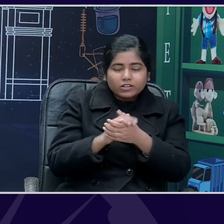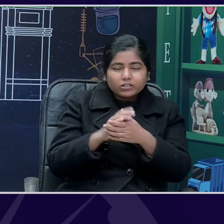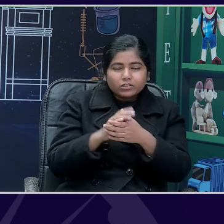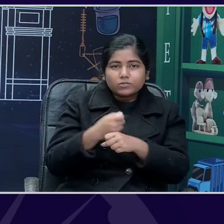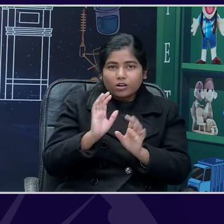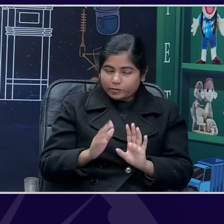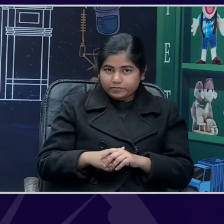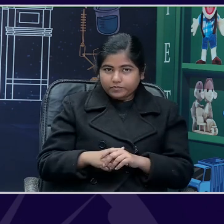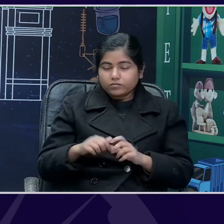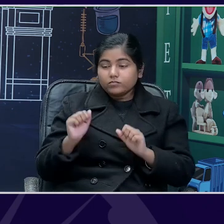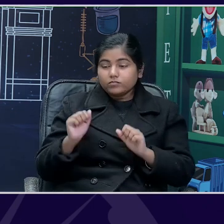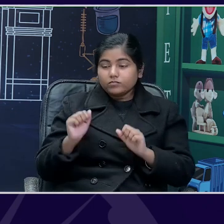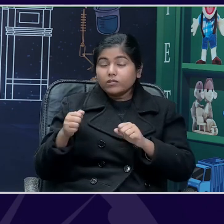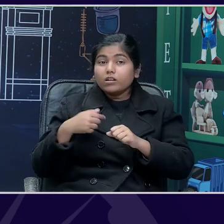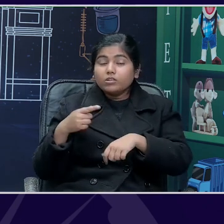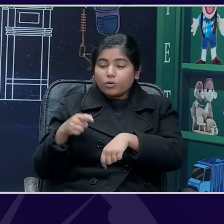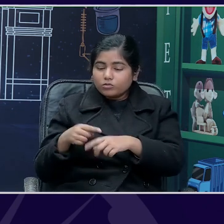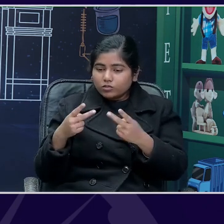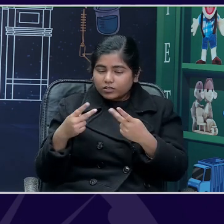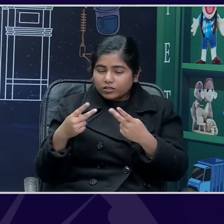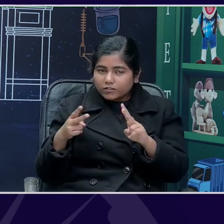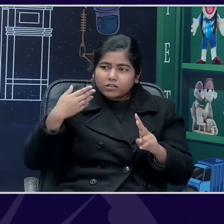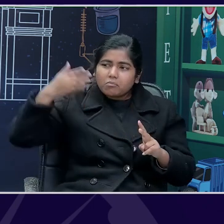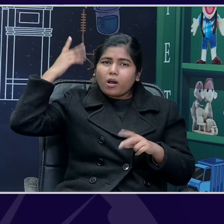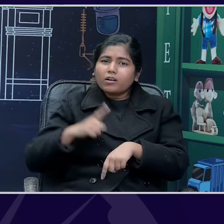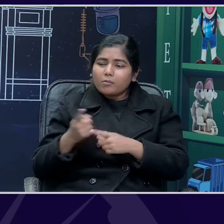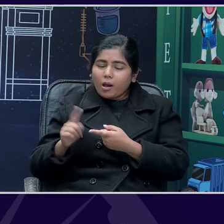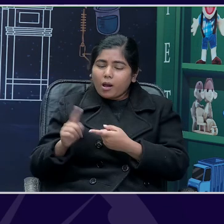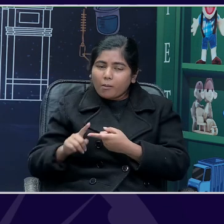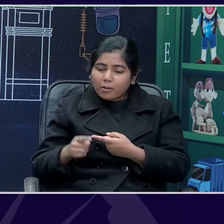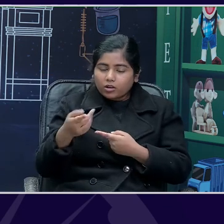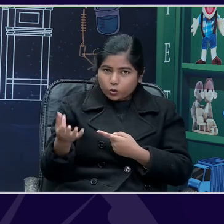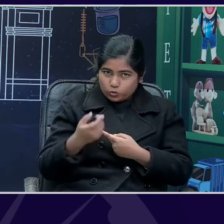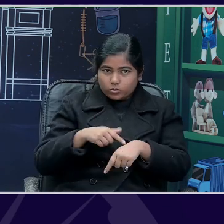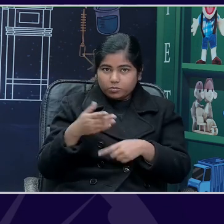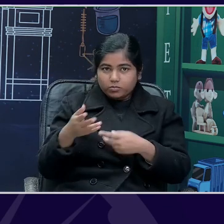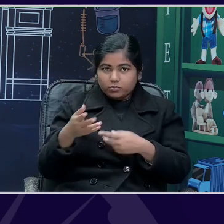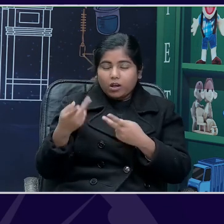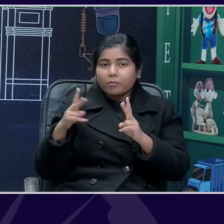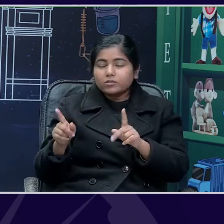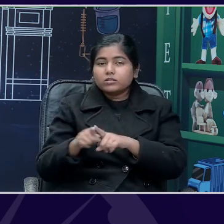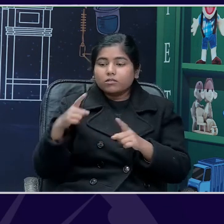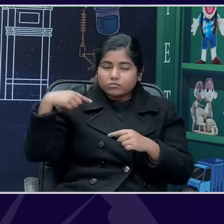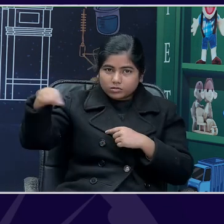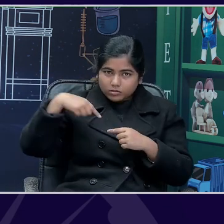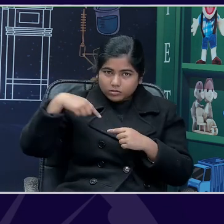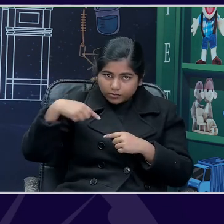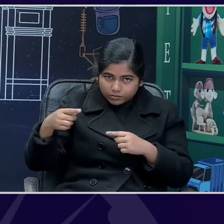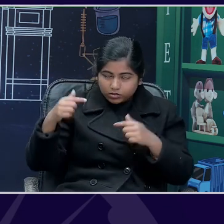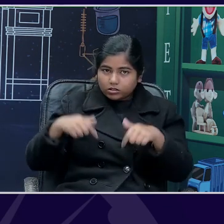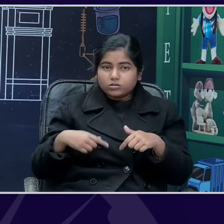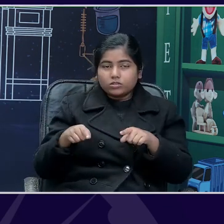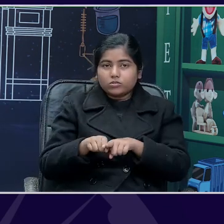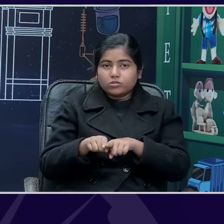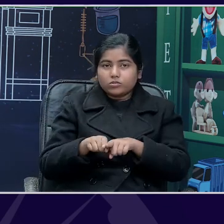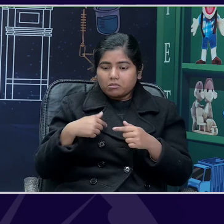between the past time and the present time. Yes. And tell about so many things, ma'am. Yes. About the transport, today